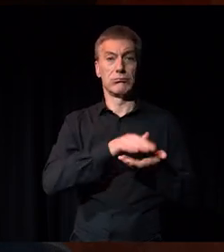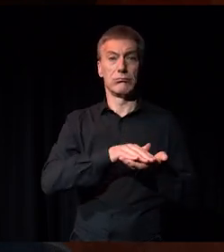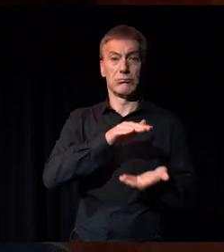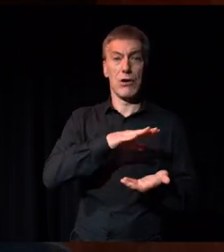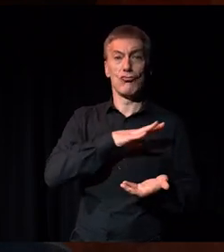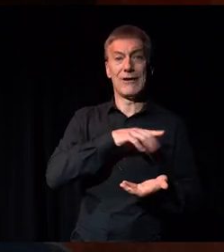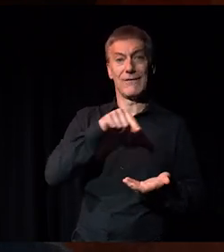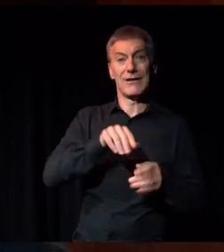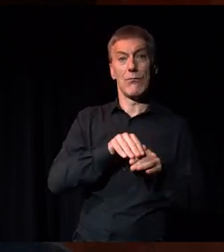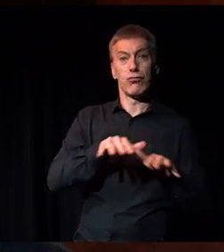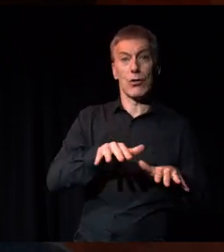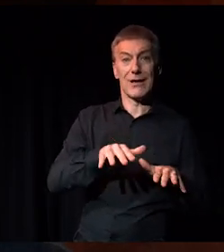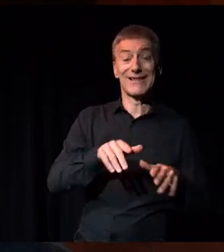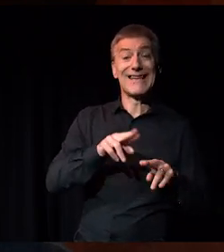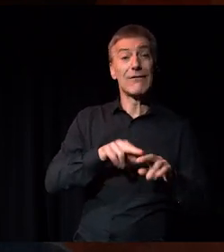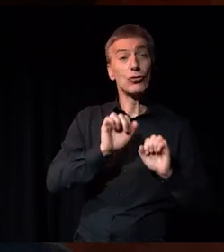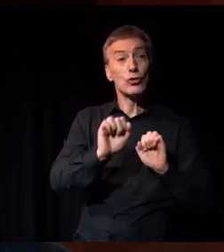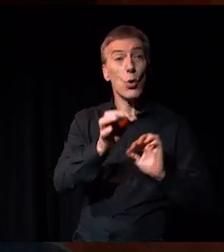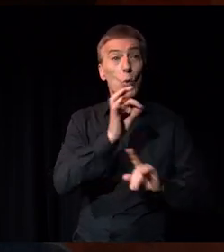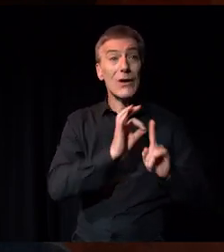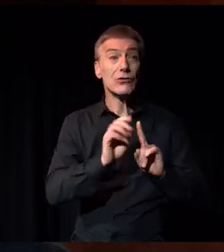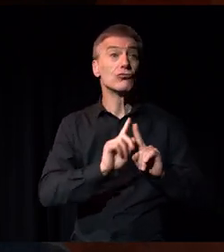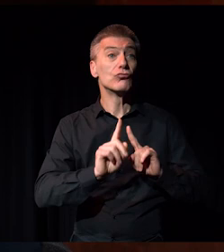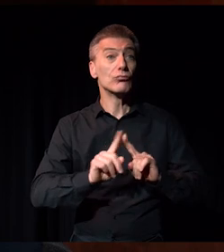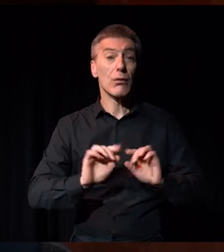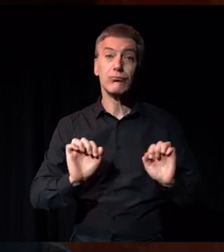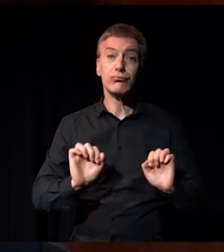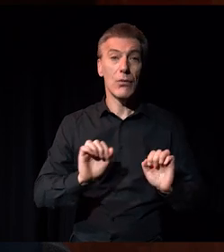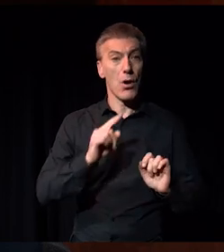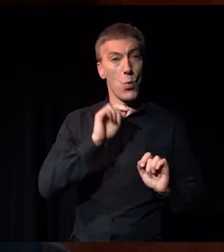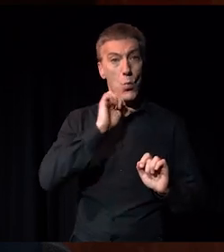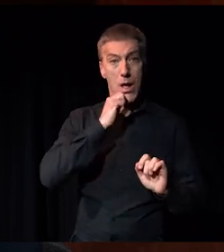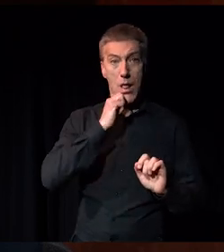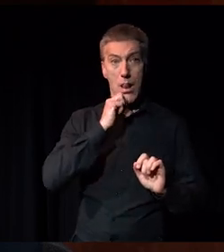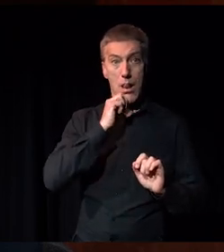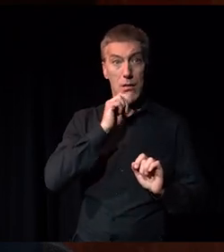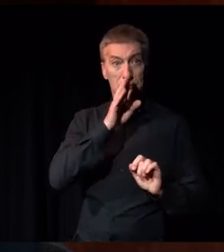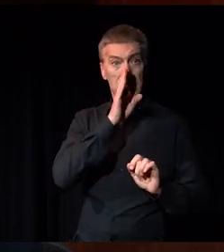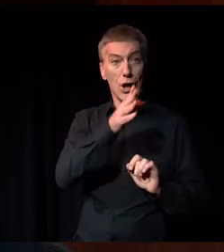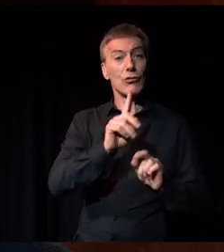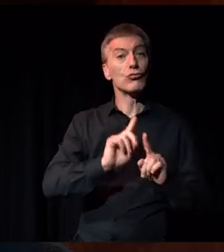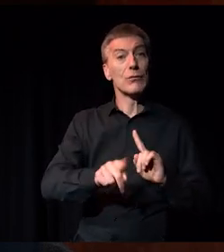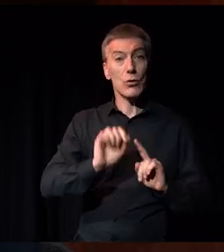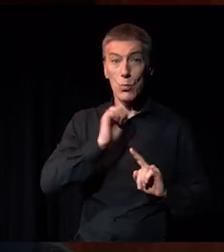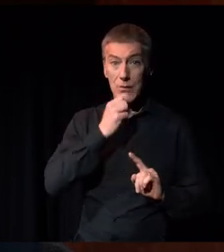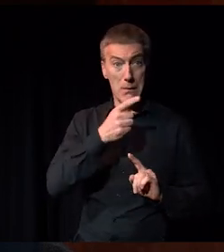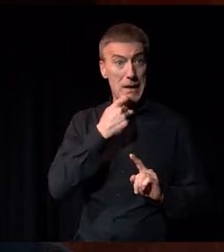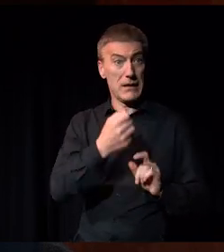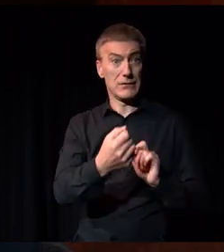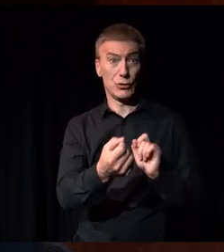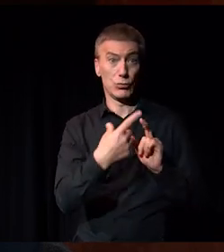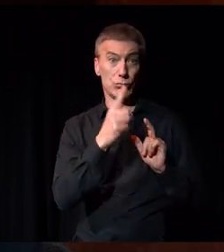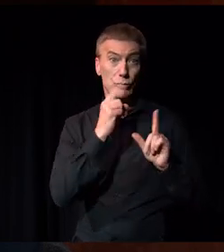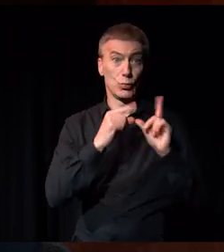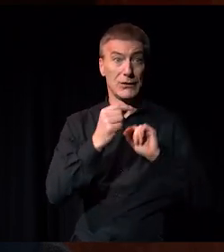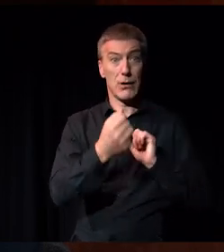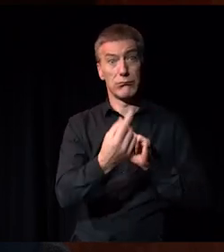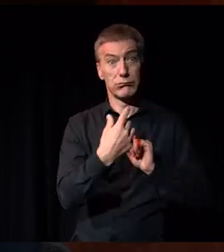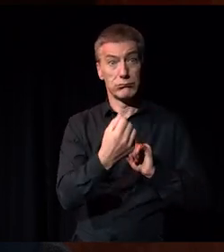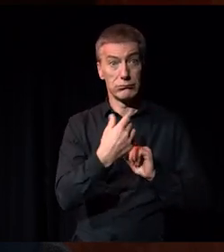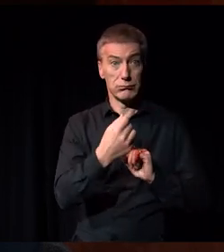broadcast and if we don't manage to get to yours in the session today we will come back to you directly so please do keep sending them in via Twitter.